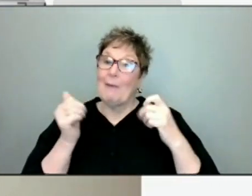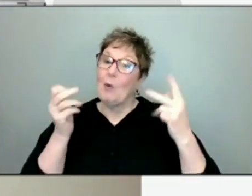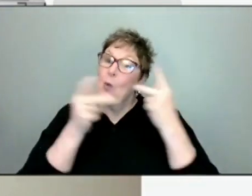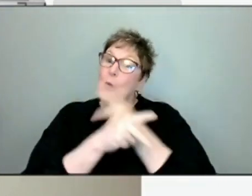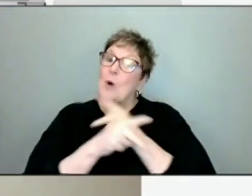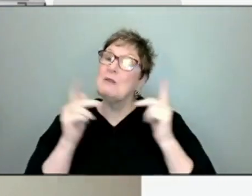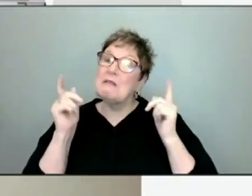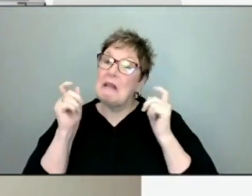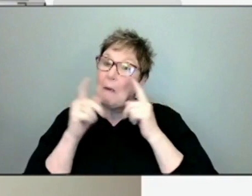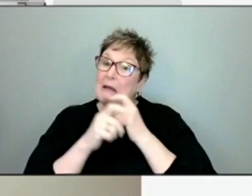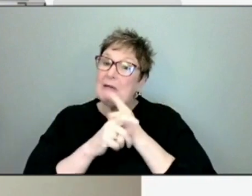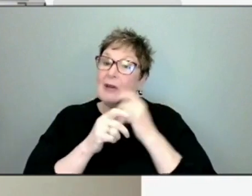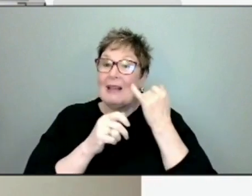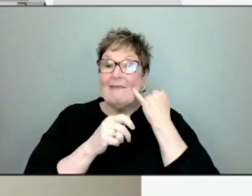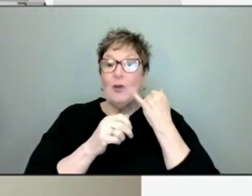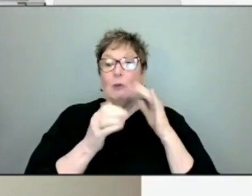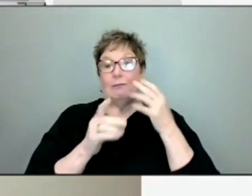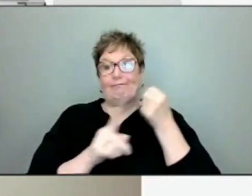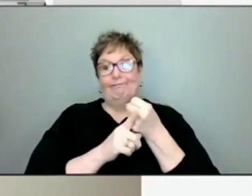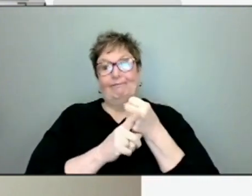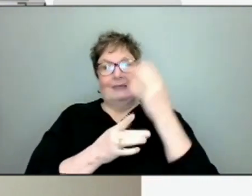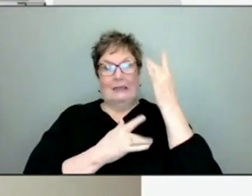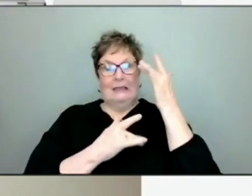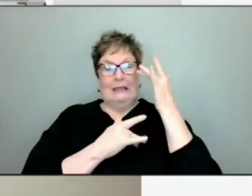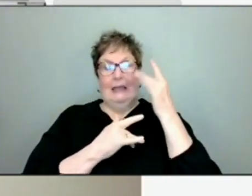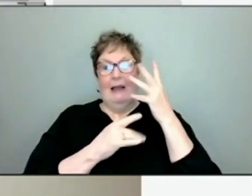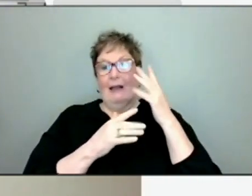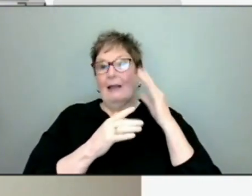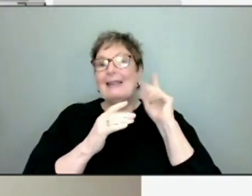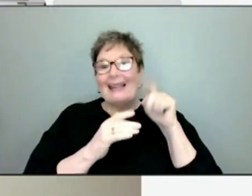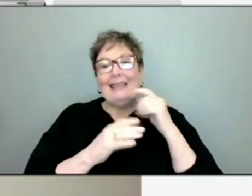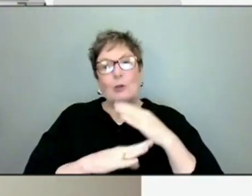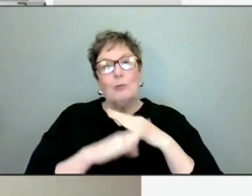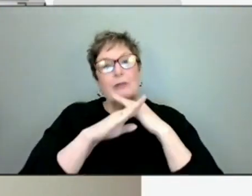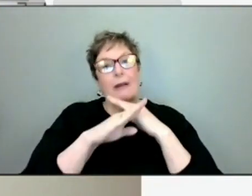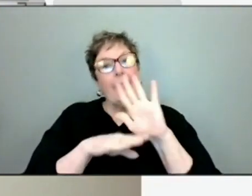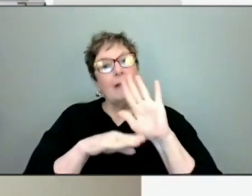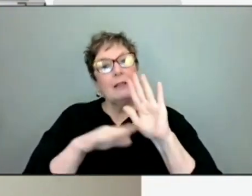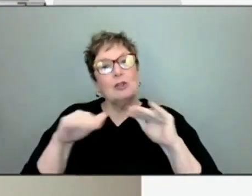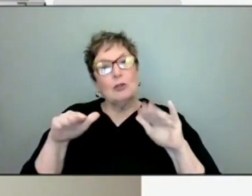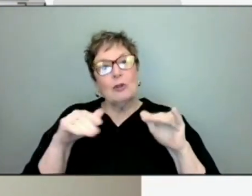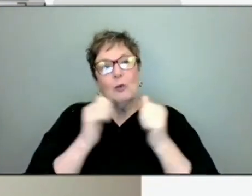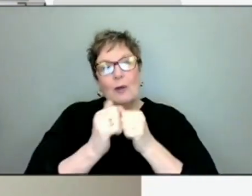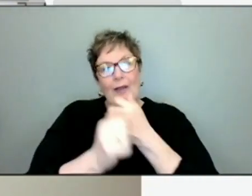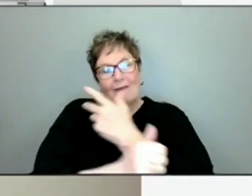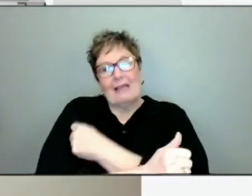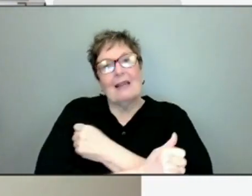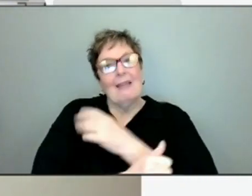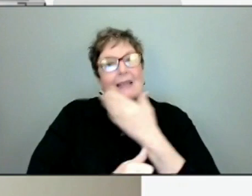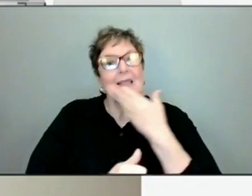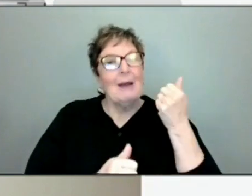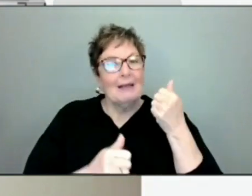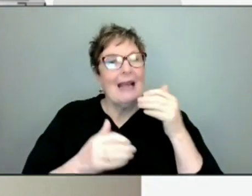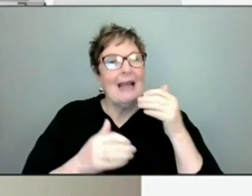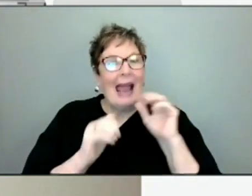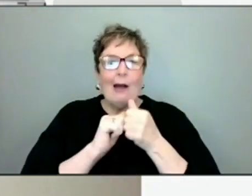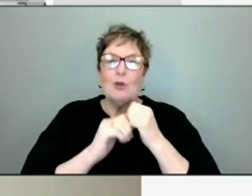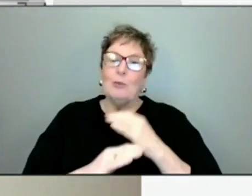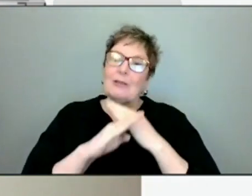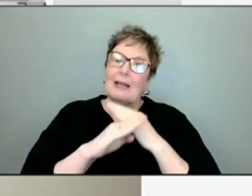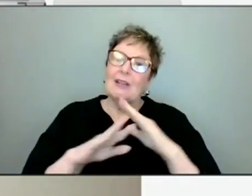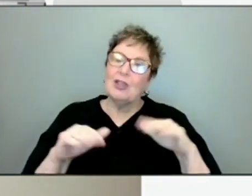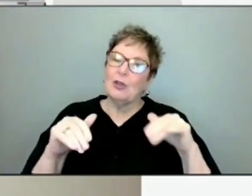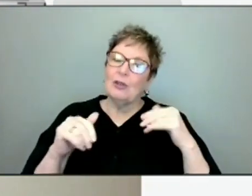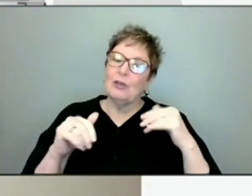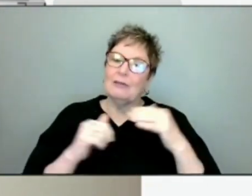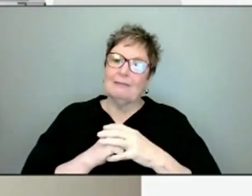a COVID infection and that protecting their kids and through vaccination is the best chance they have at keeping them safe from any severe